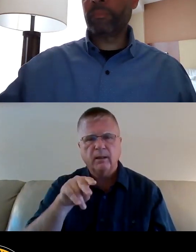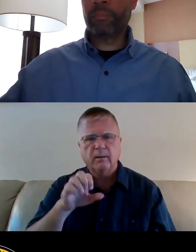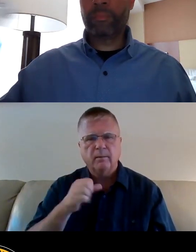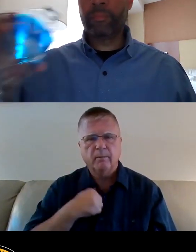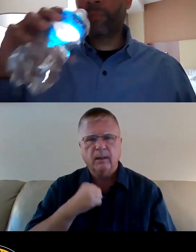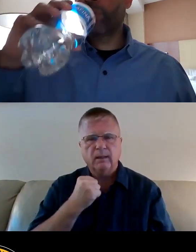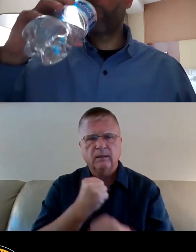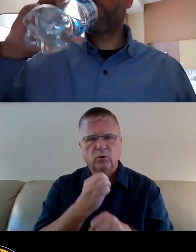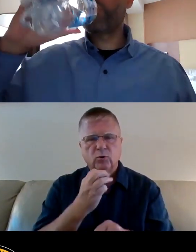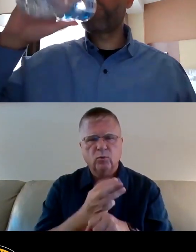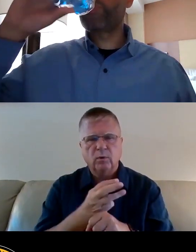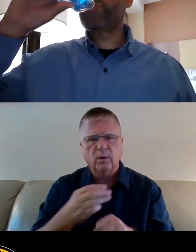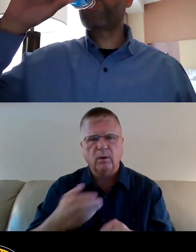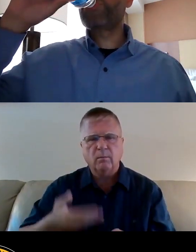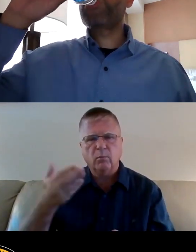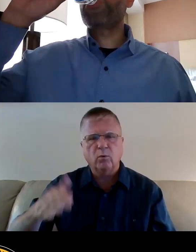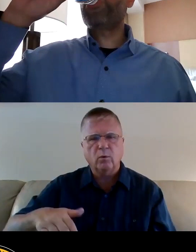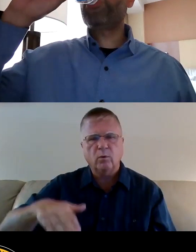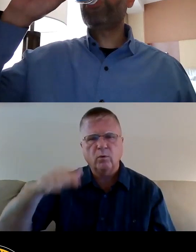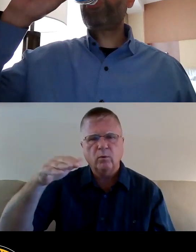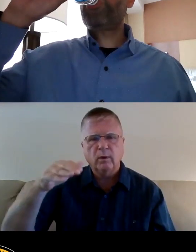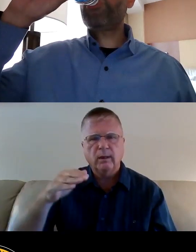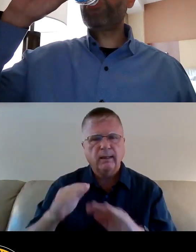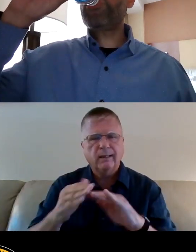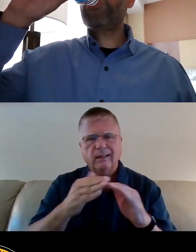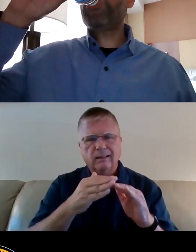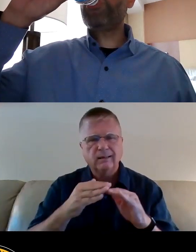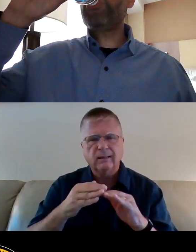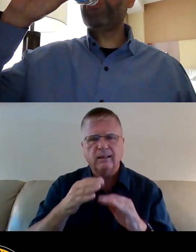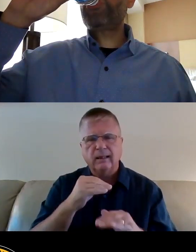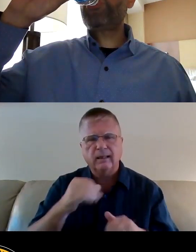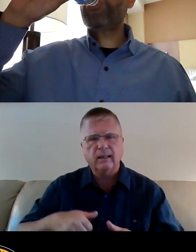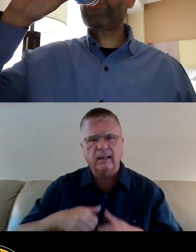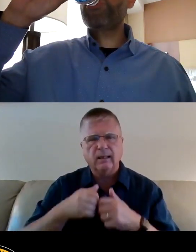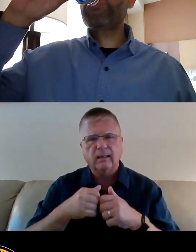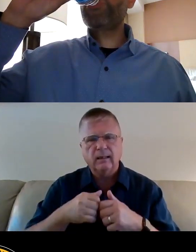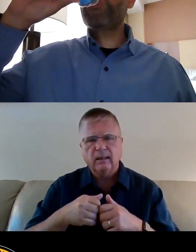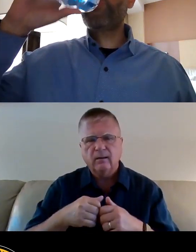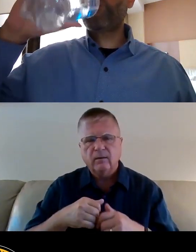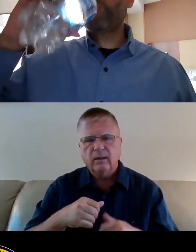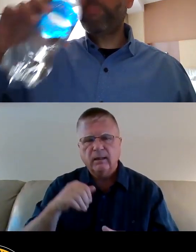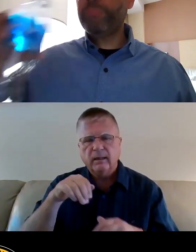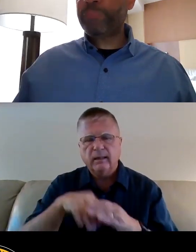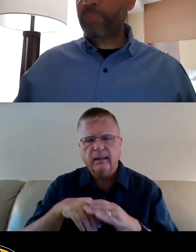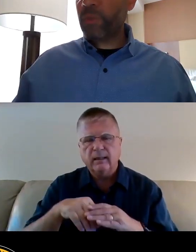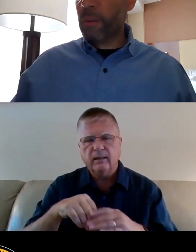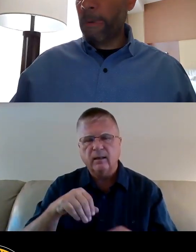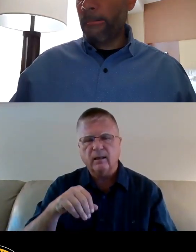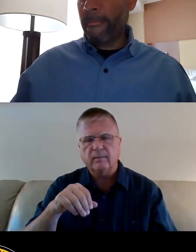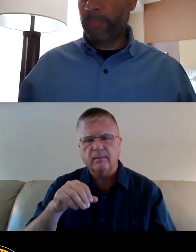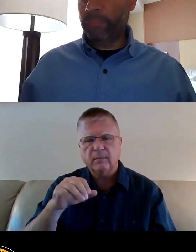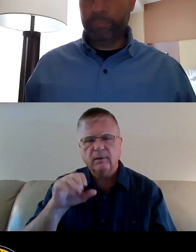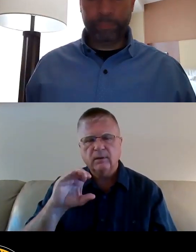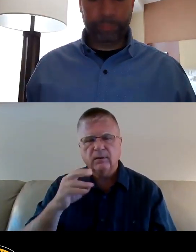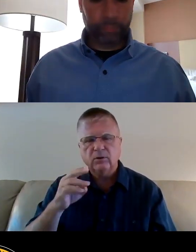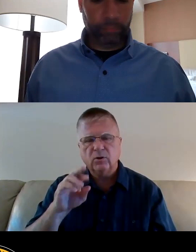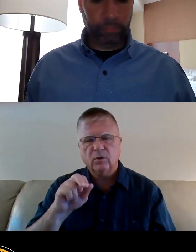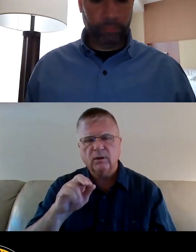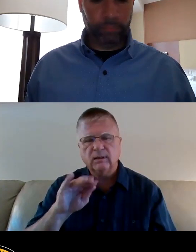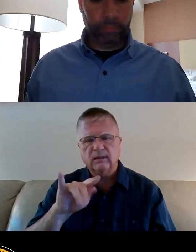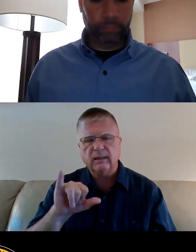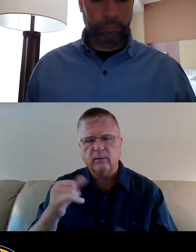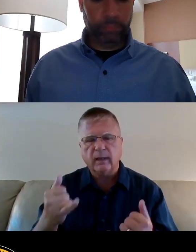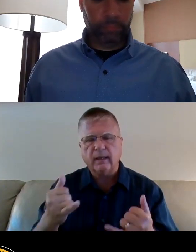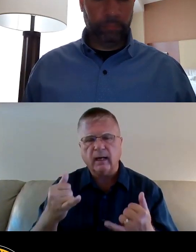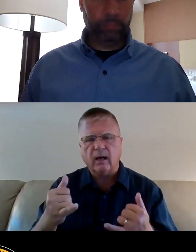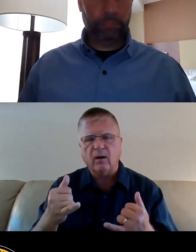and born and bred in the city. I live in Char City right now. I just got this proposal last